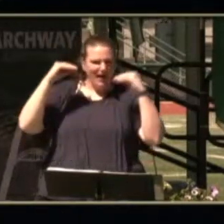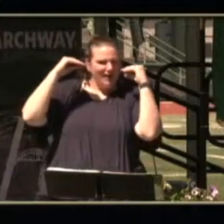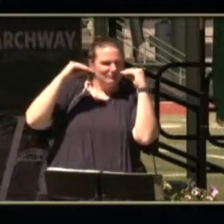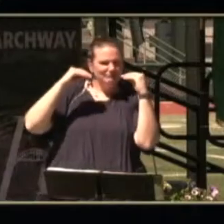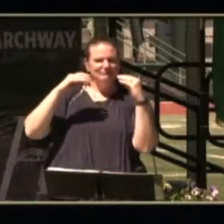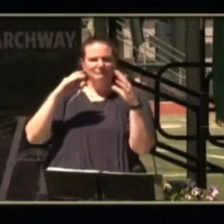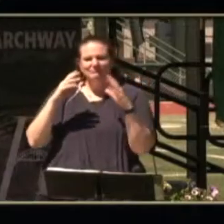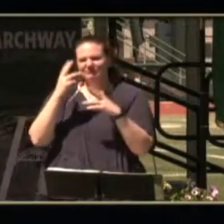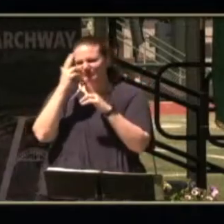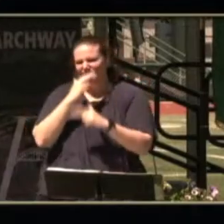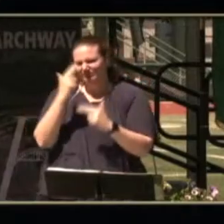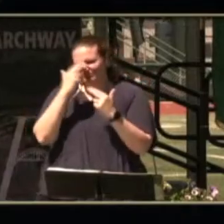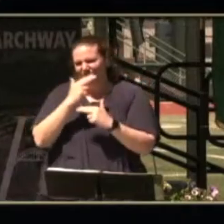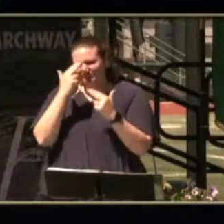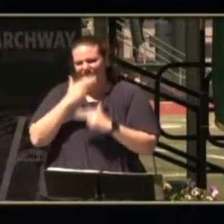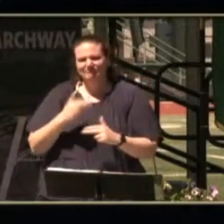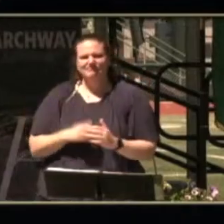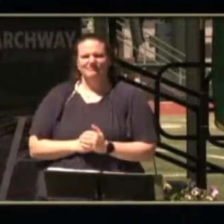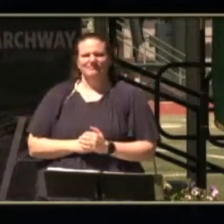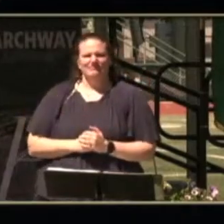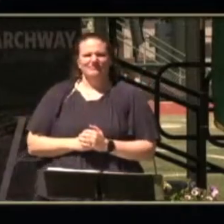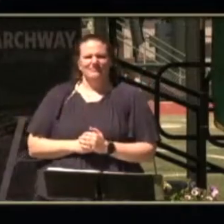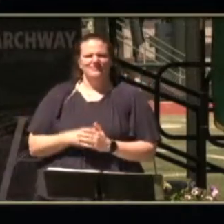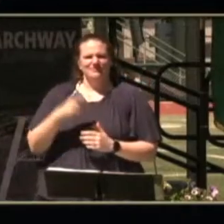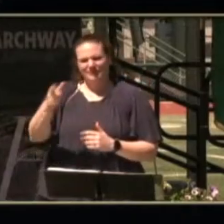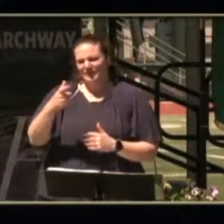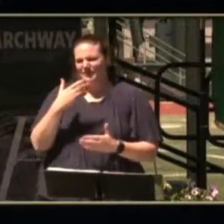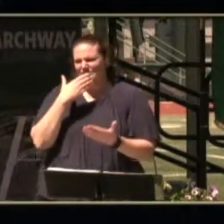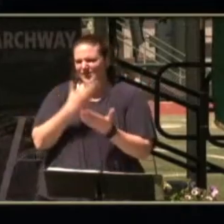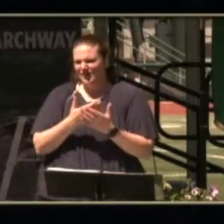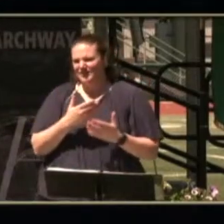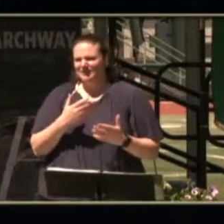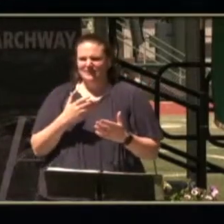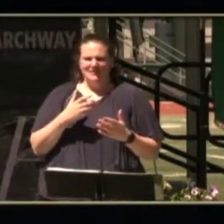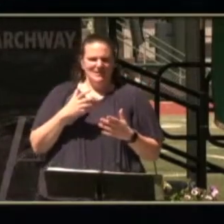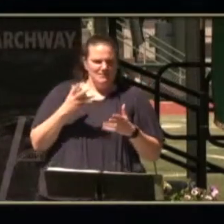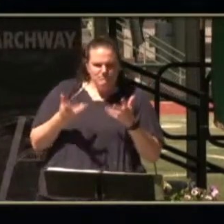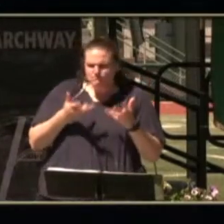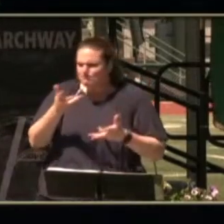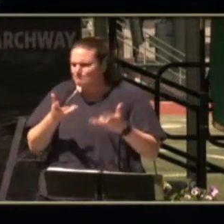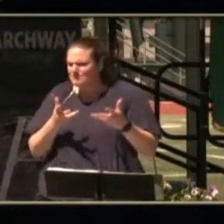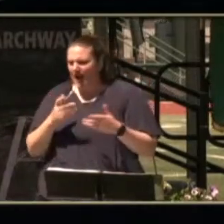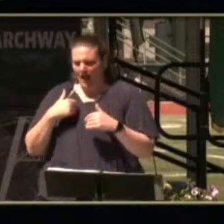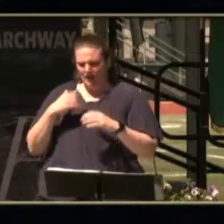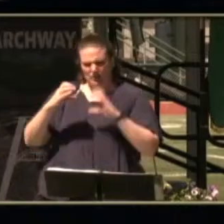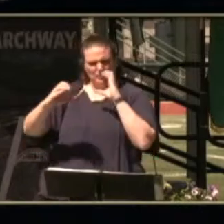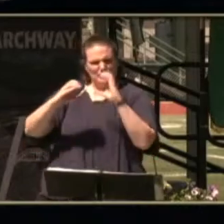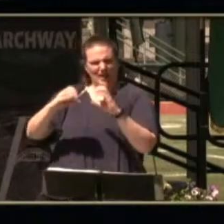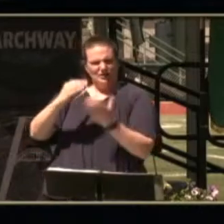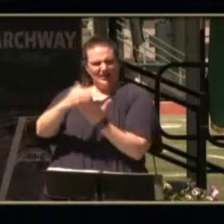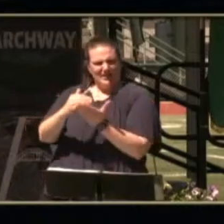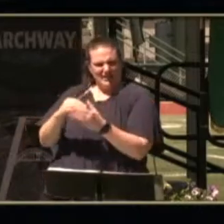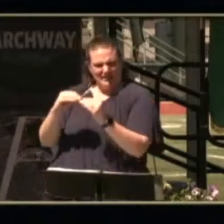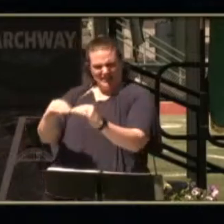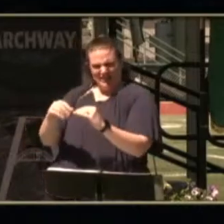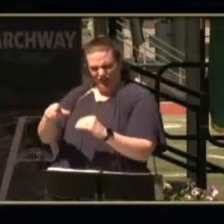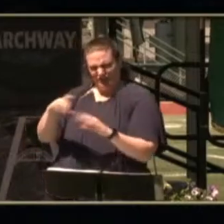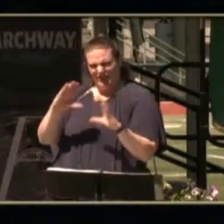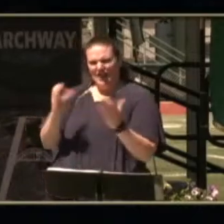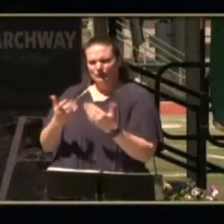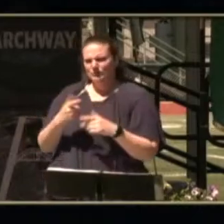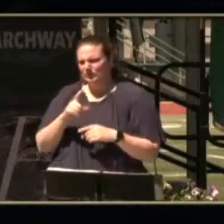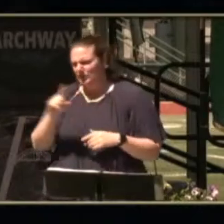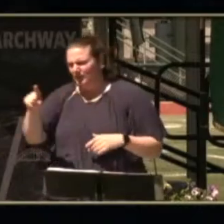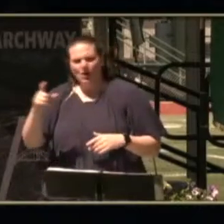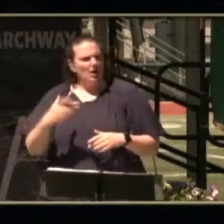and he has a great sense of humor luke has incredible manners and after every communication lesson i teach in his classroom luke will go out of his